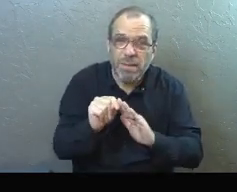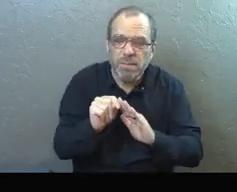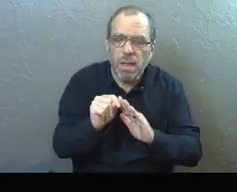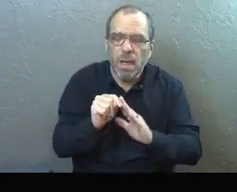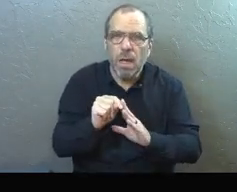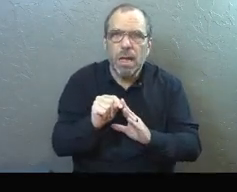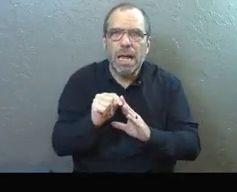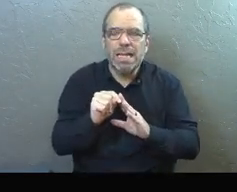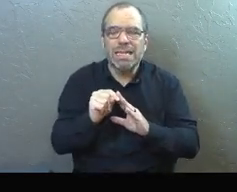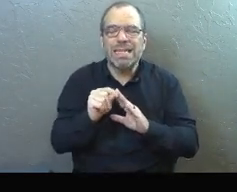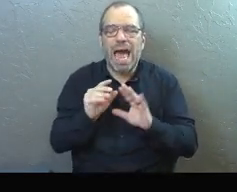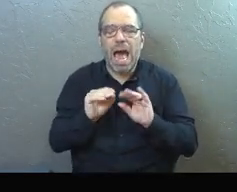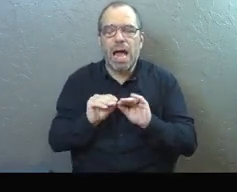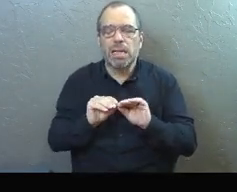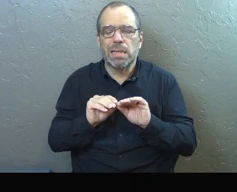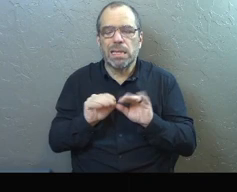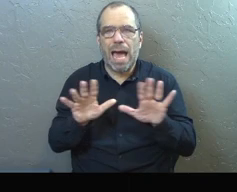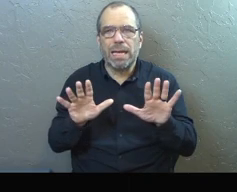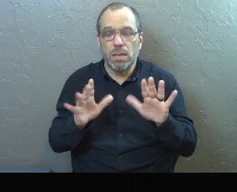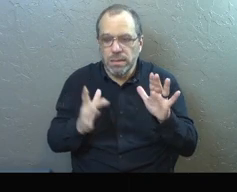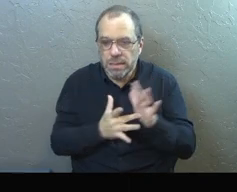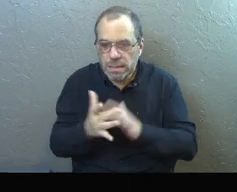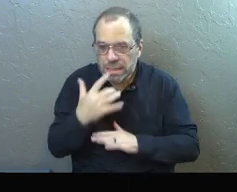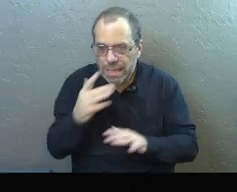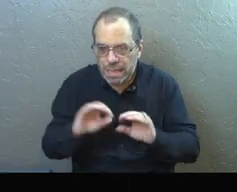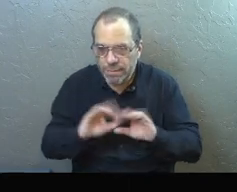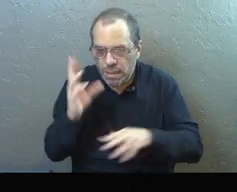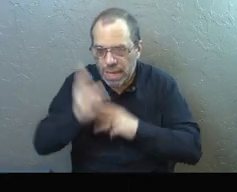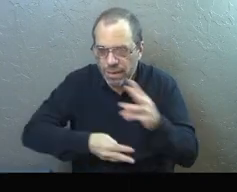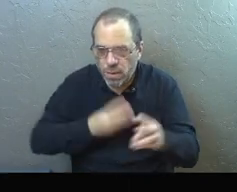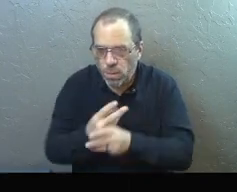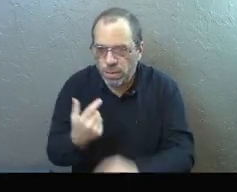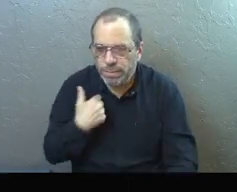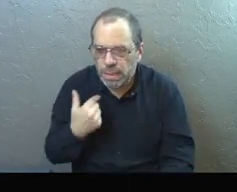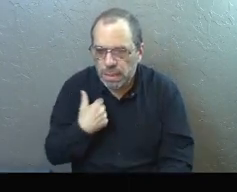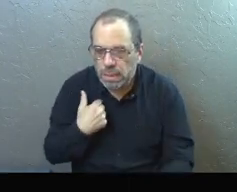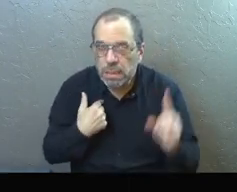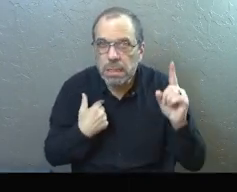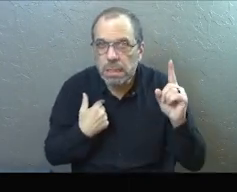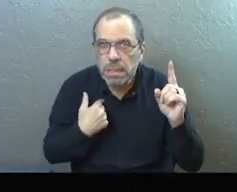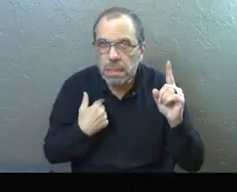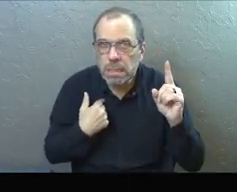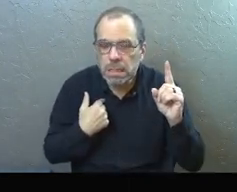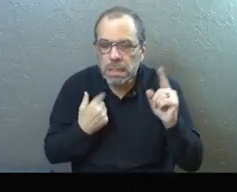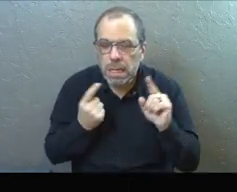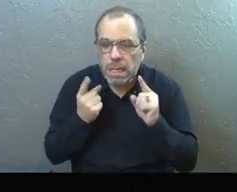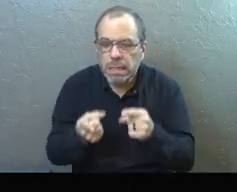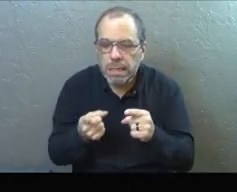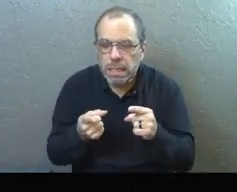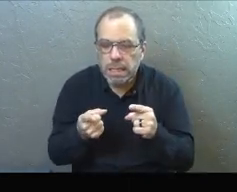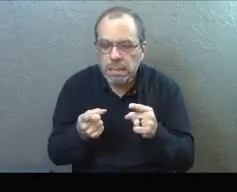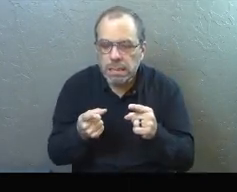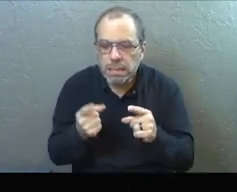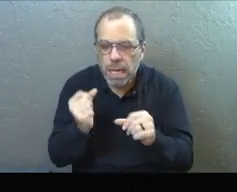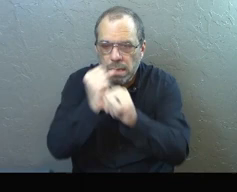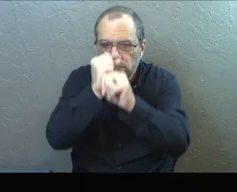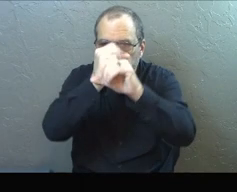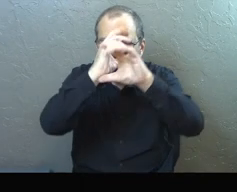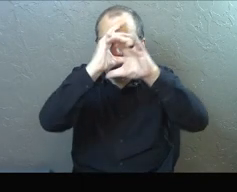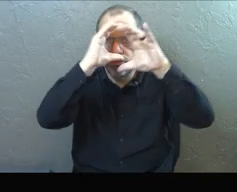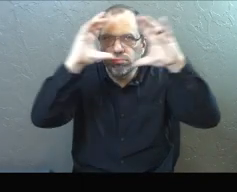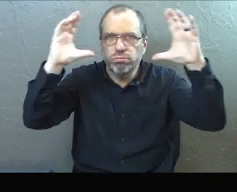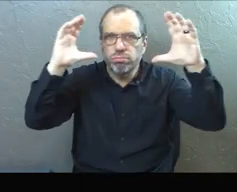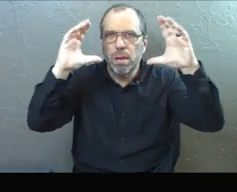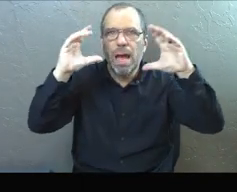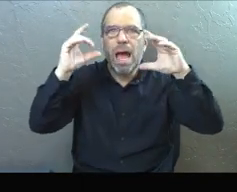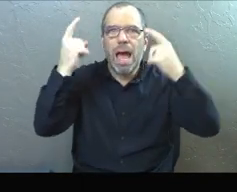light that they saw from Jesus. And so Jesus says, I am the light of the world. And I think this picture right here is a picture of what's